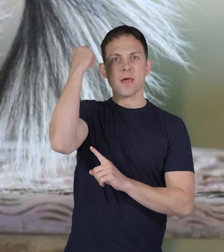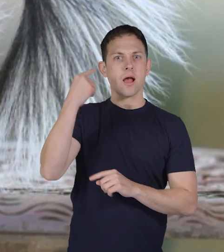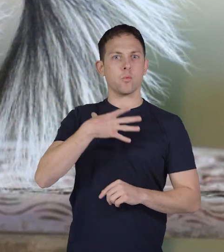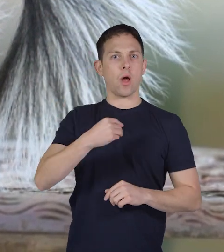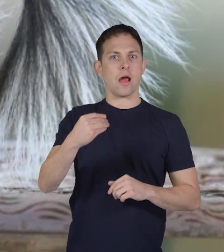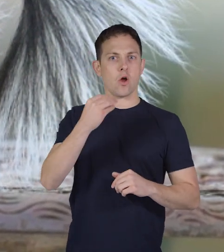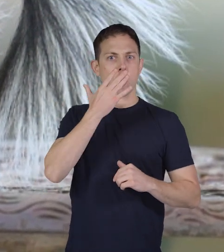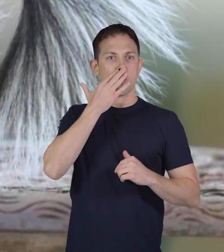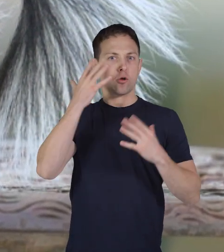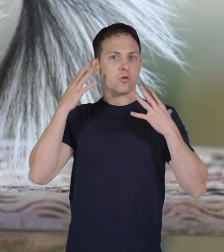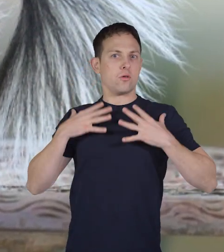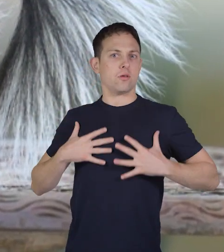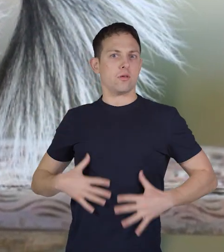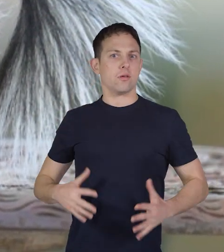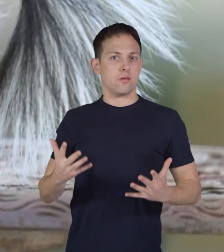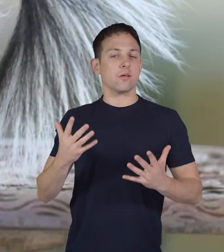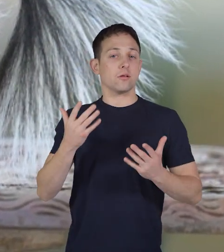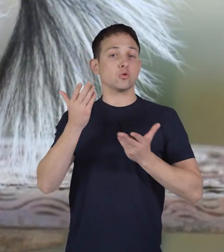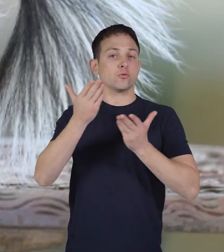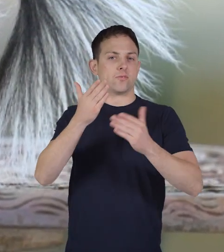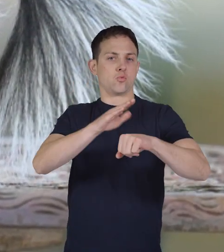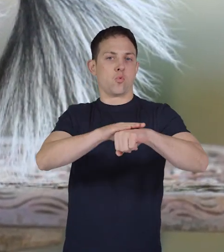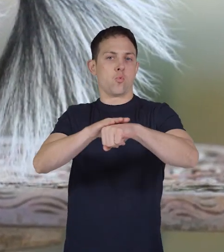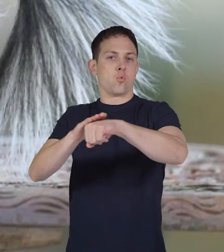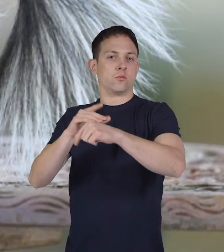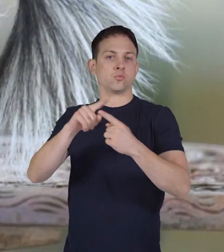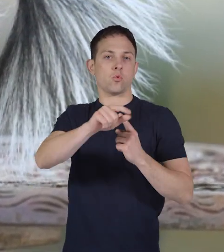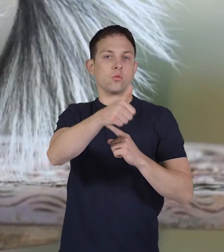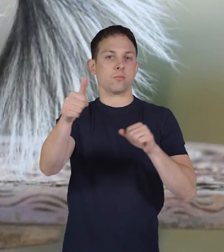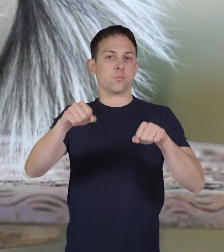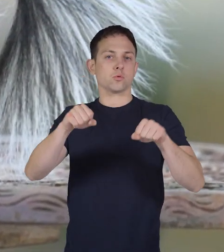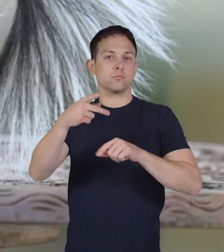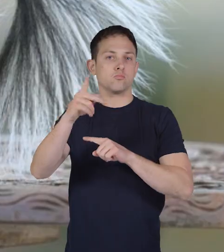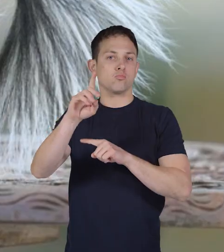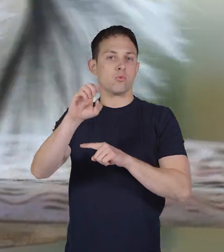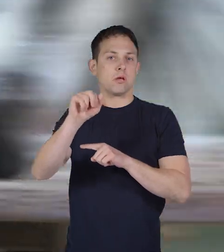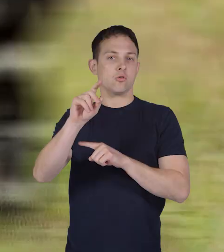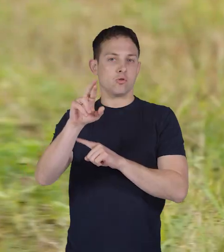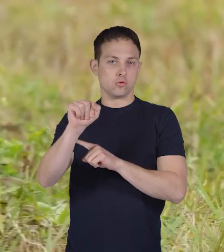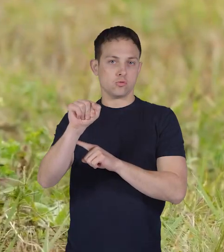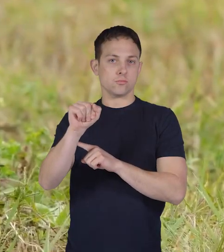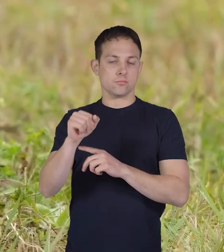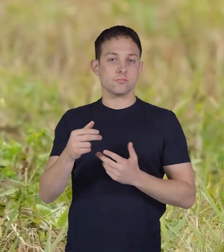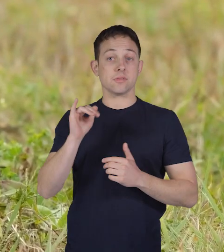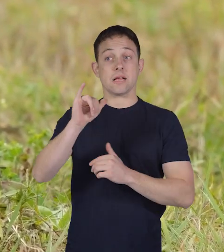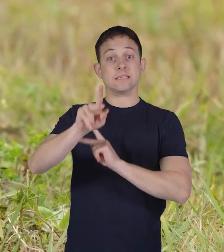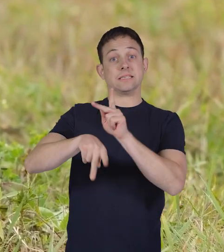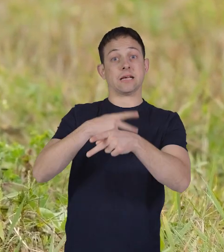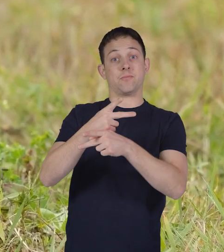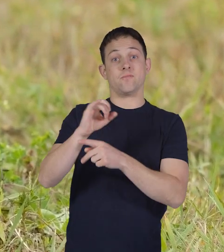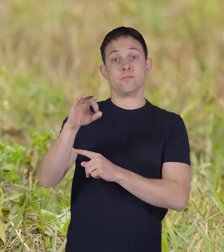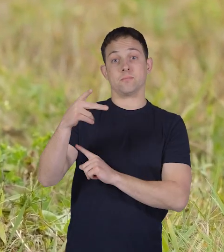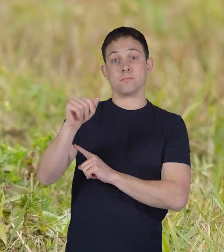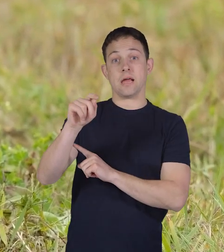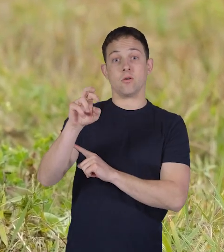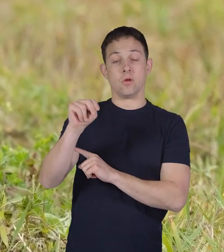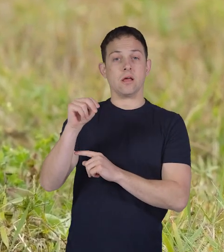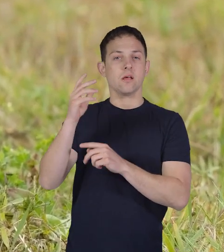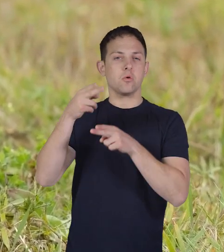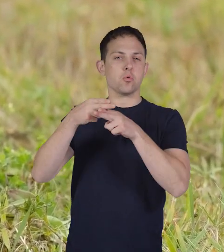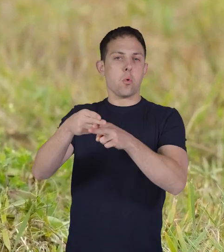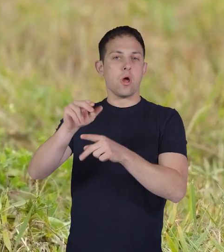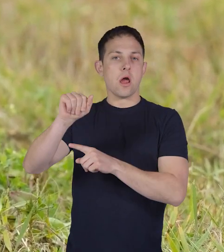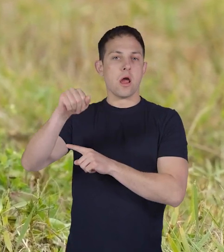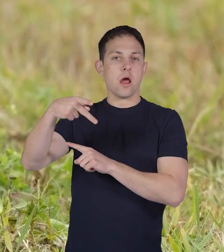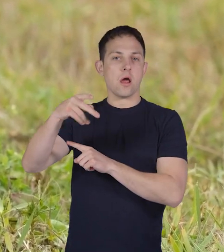white coloration of a skunk serves as a warning to its potential predators this typical pattern is known